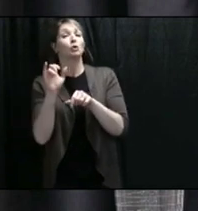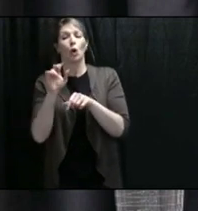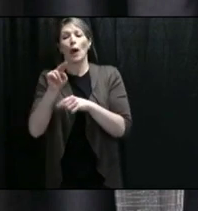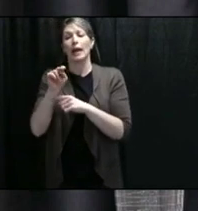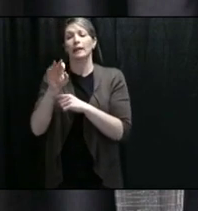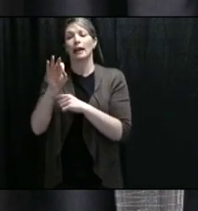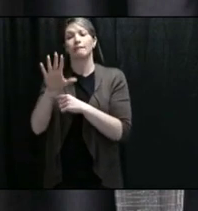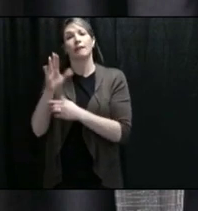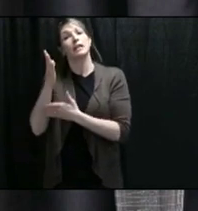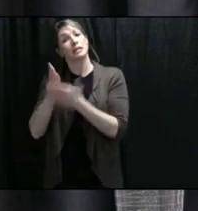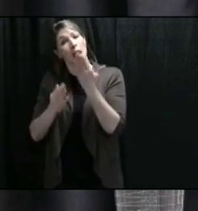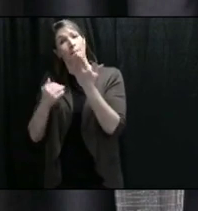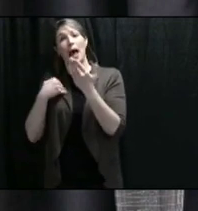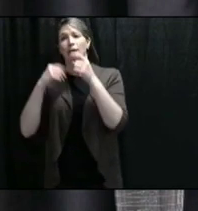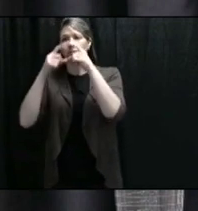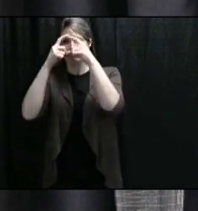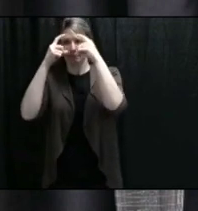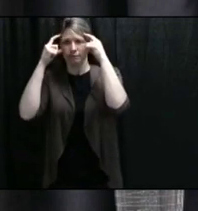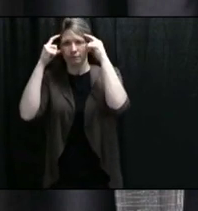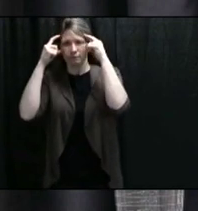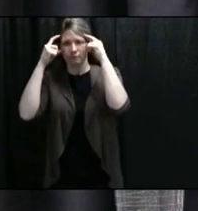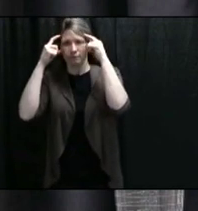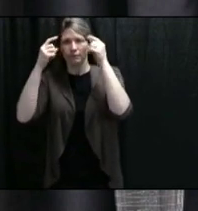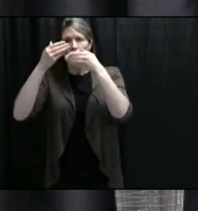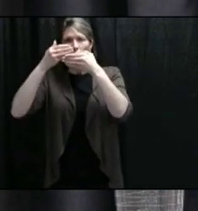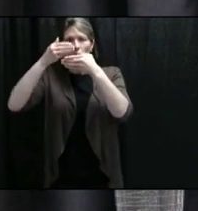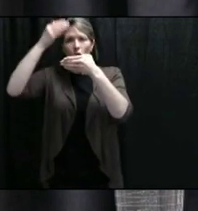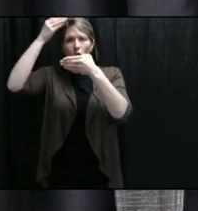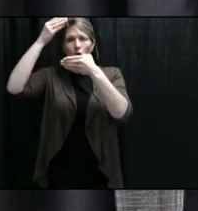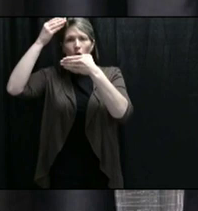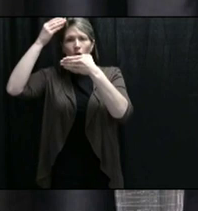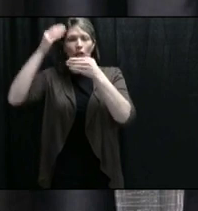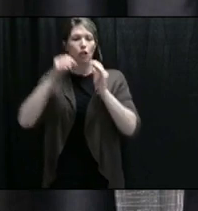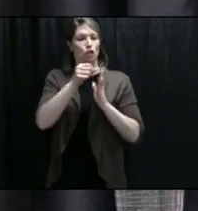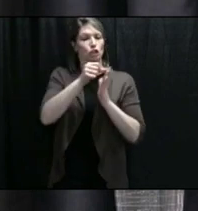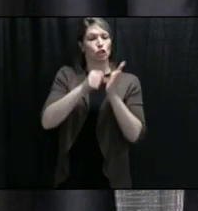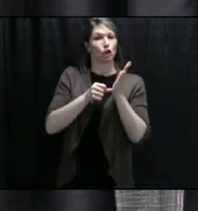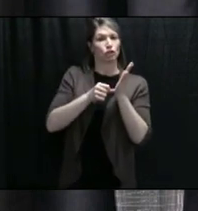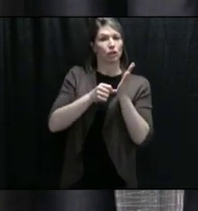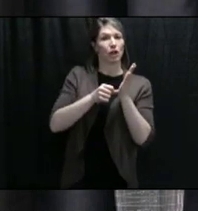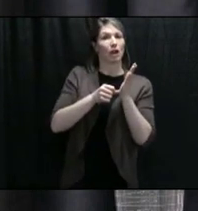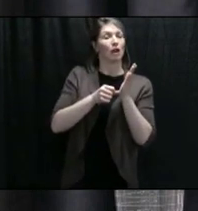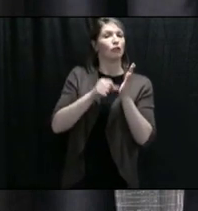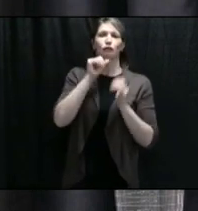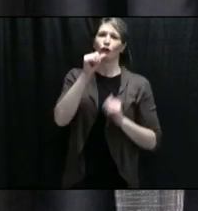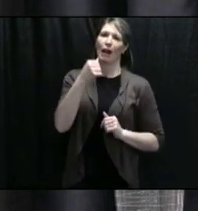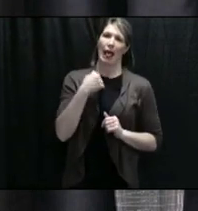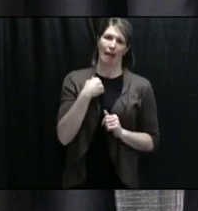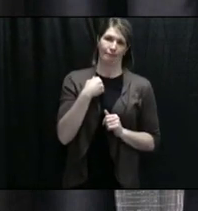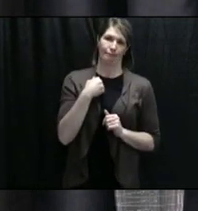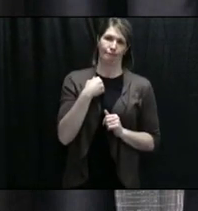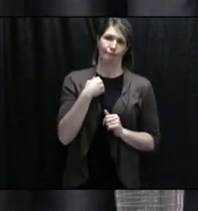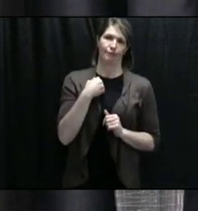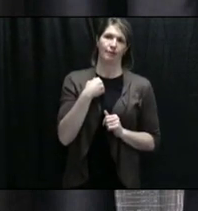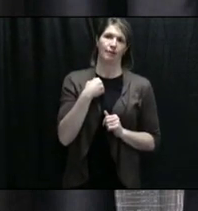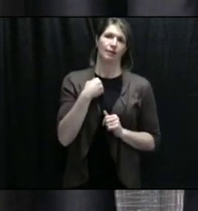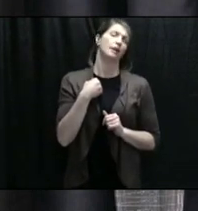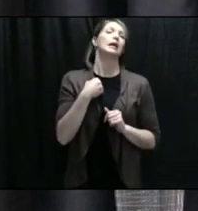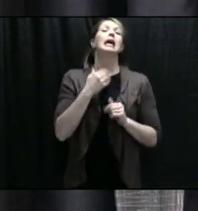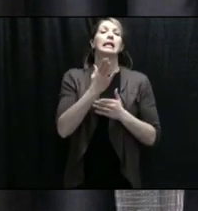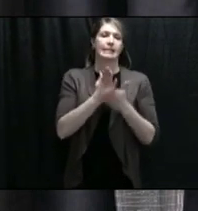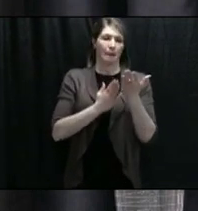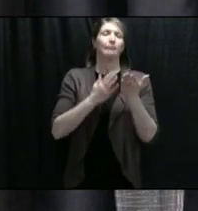mask or a face shield like you might see, the kind you can get from Canadian Tire, for example. Those are adequate